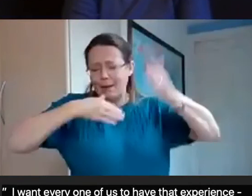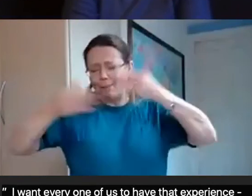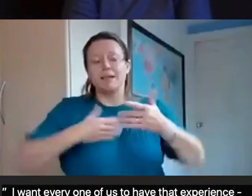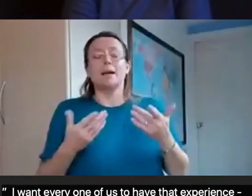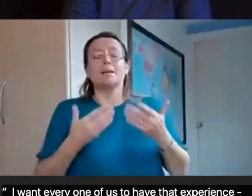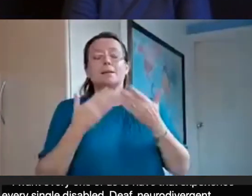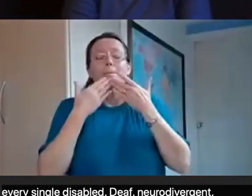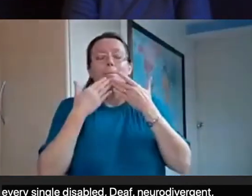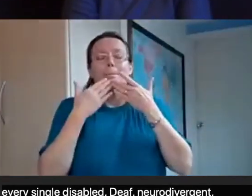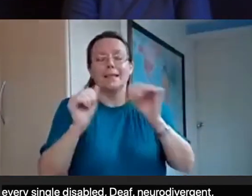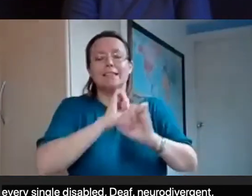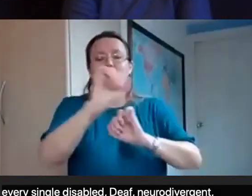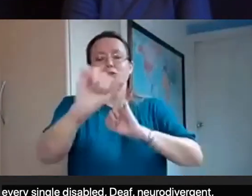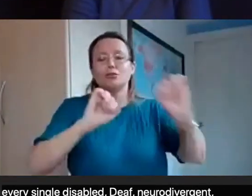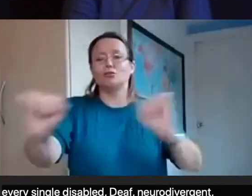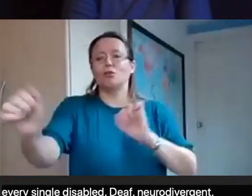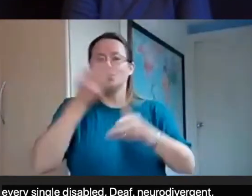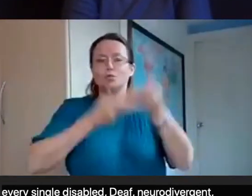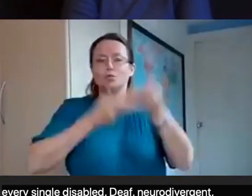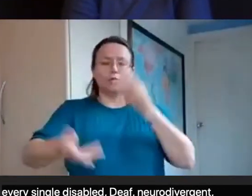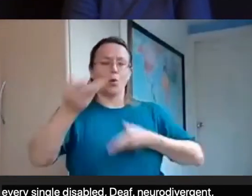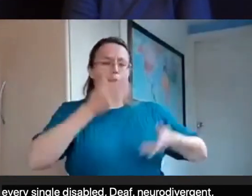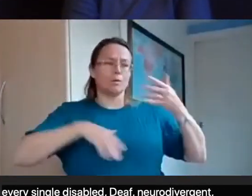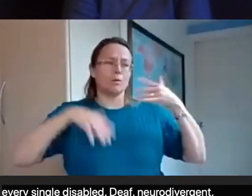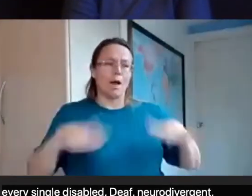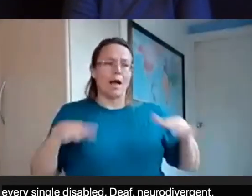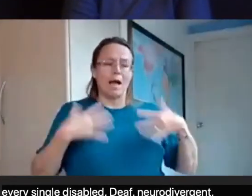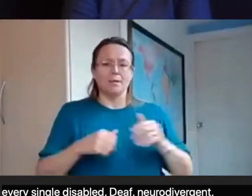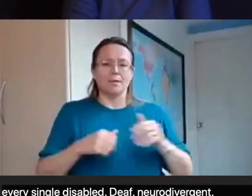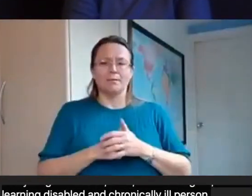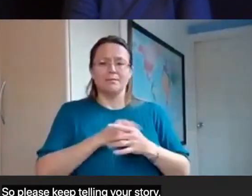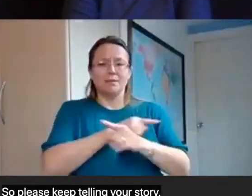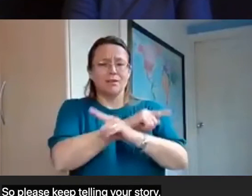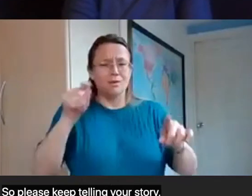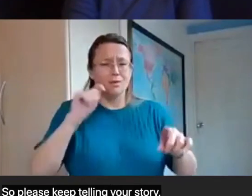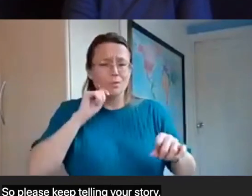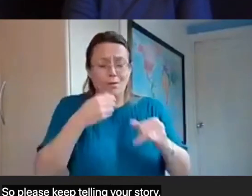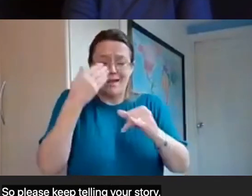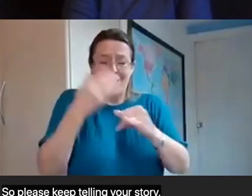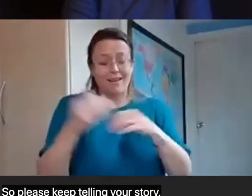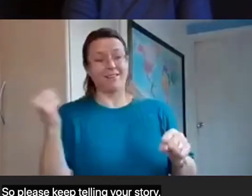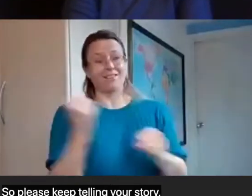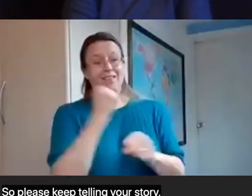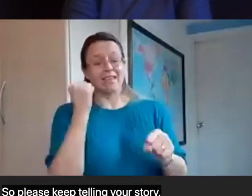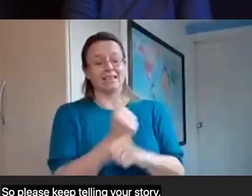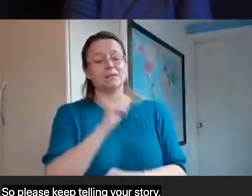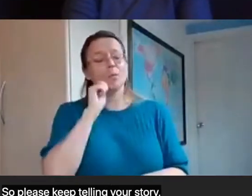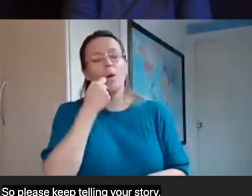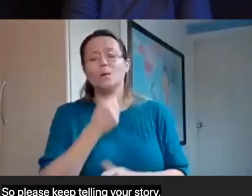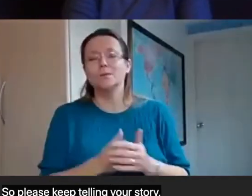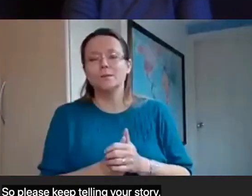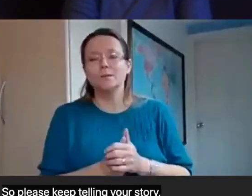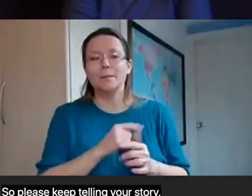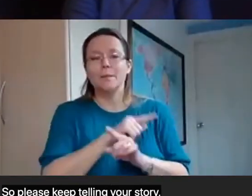please keep telling your story. It probably won't end with you being fixed, and that's why it's important. It's our stories that have shown